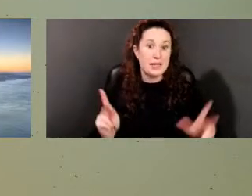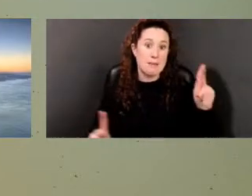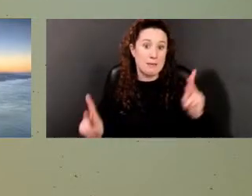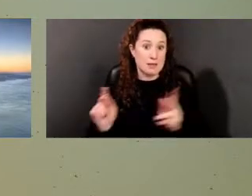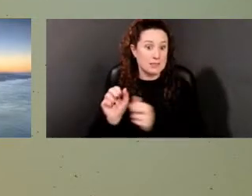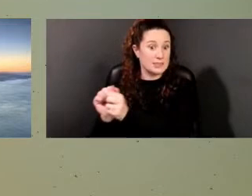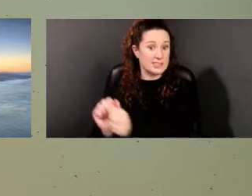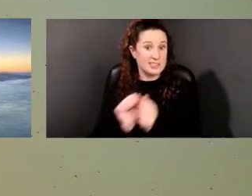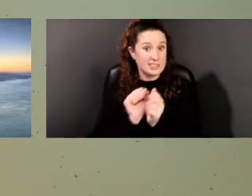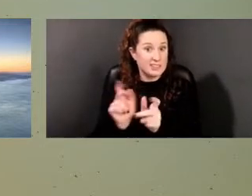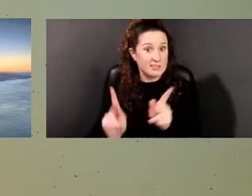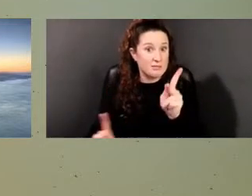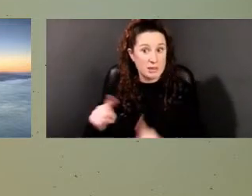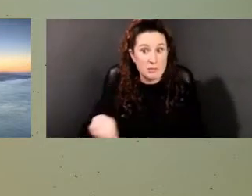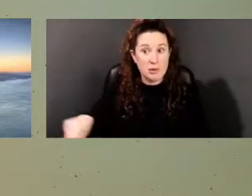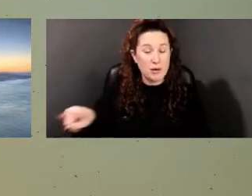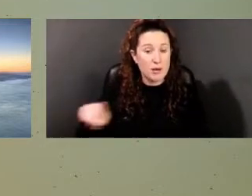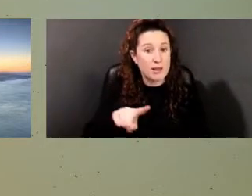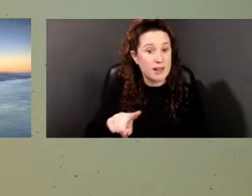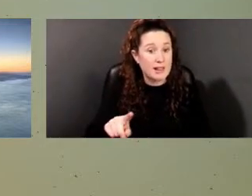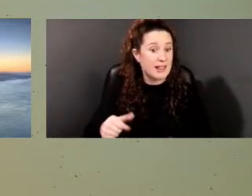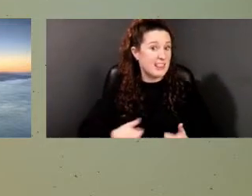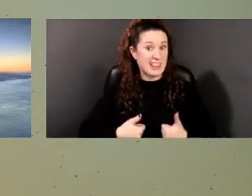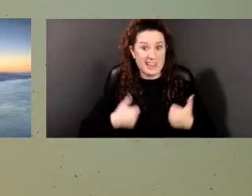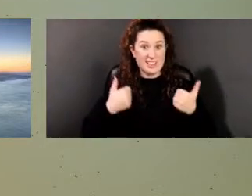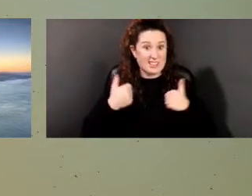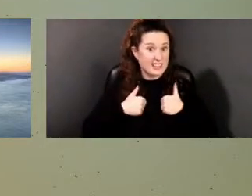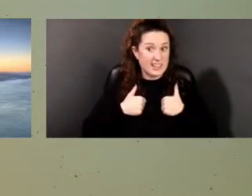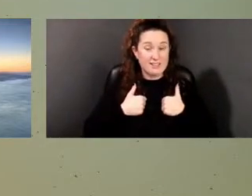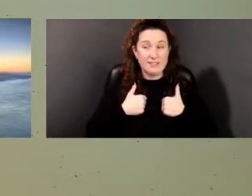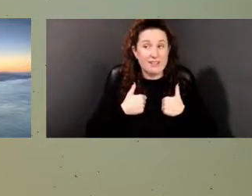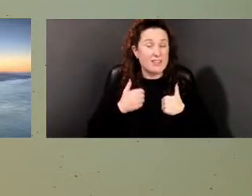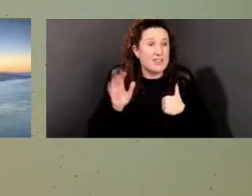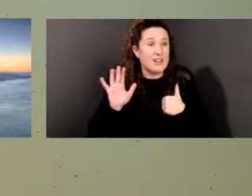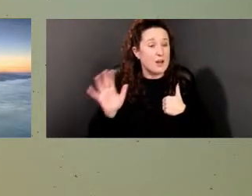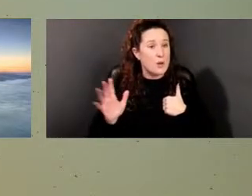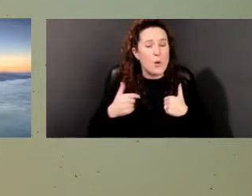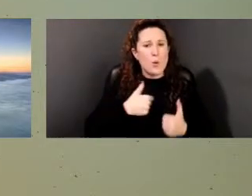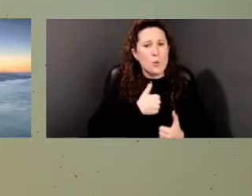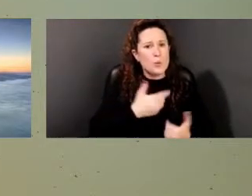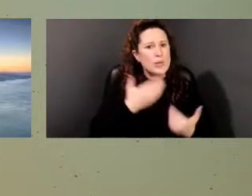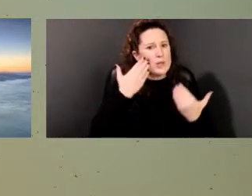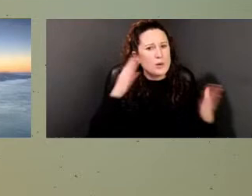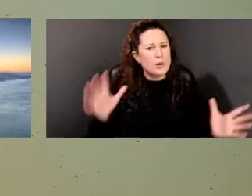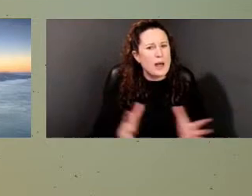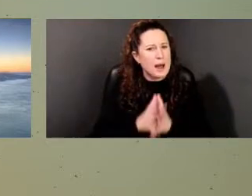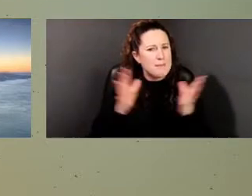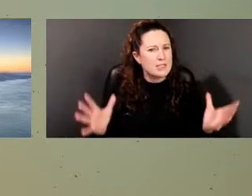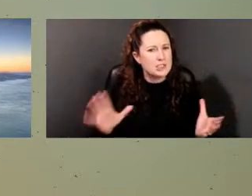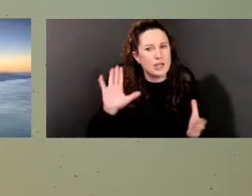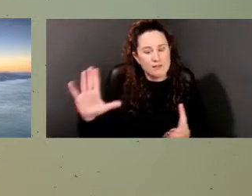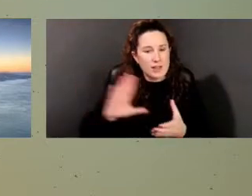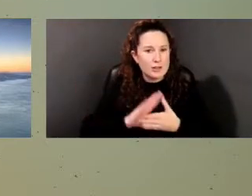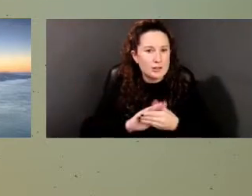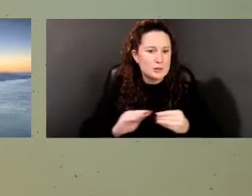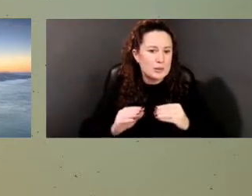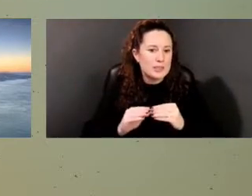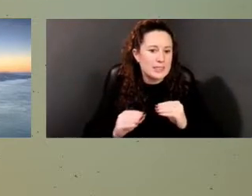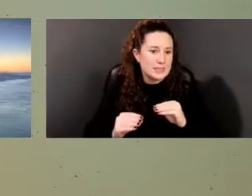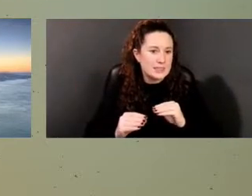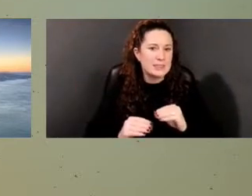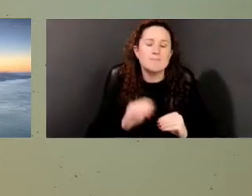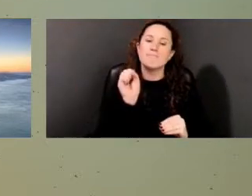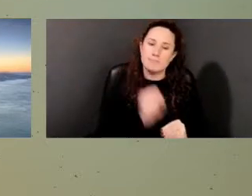veil, as Du Bois said, and he pointed it out. We don't know how much of that story, it's an important story,